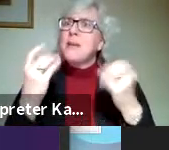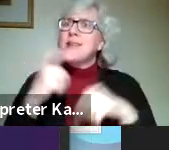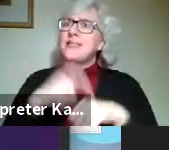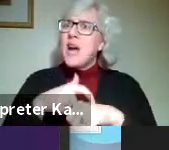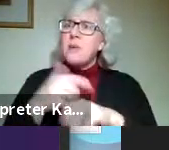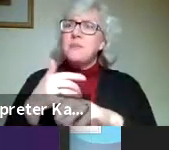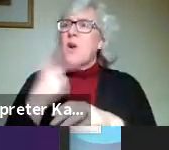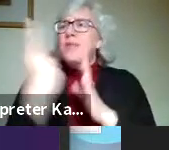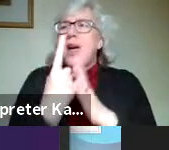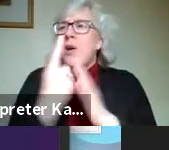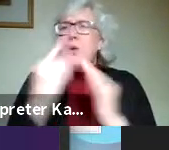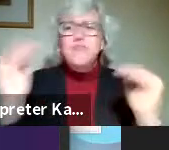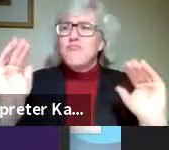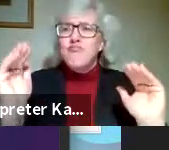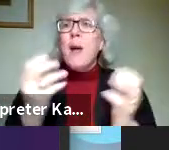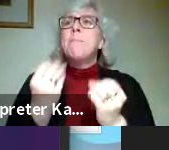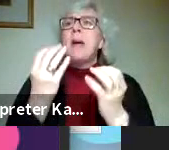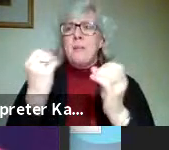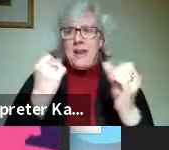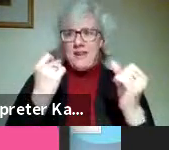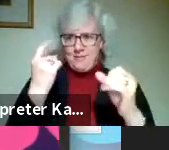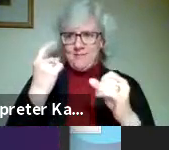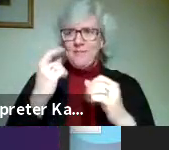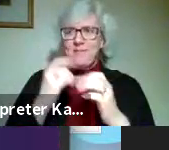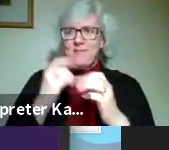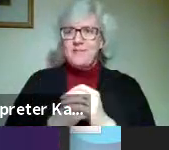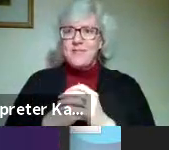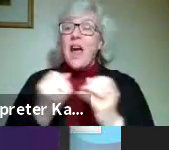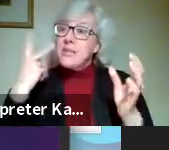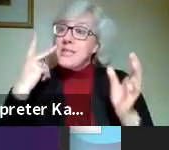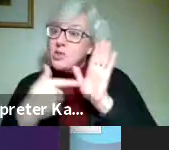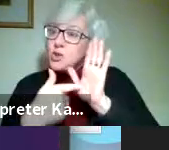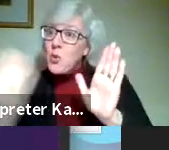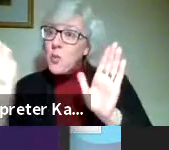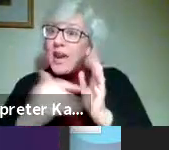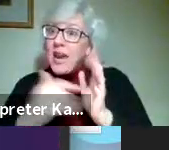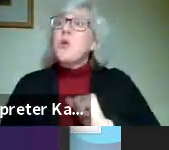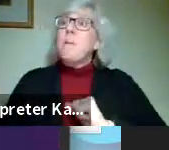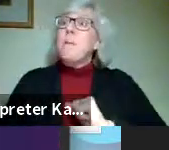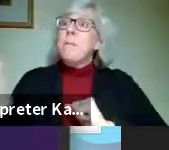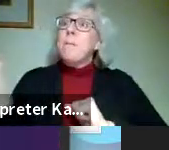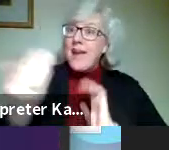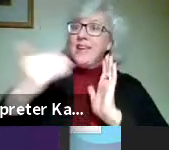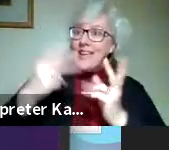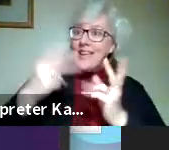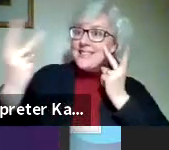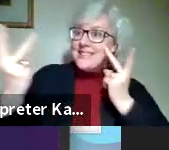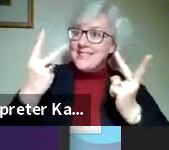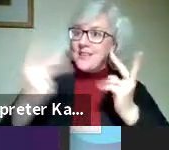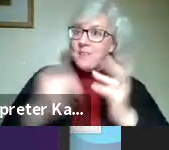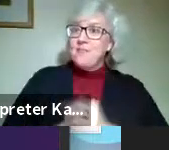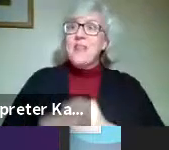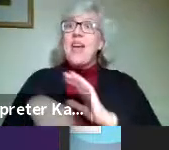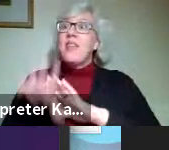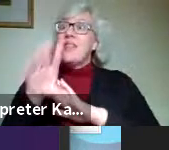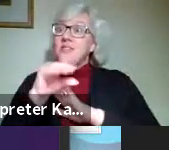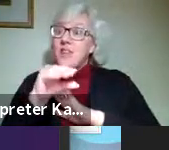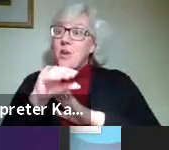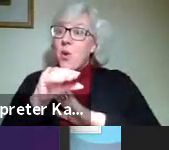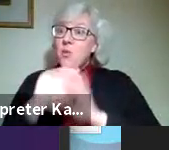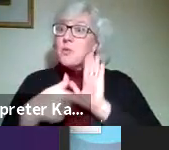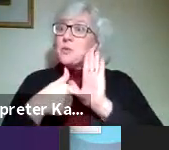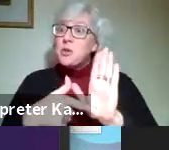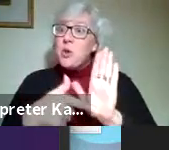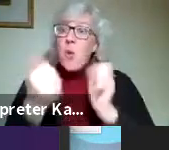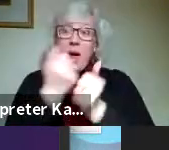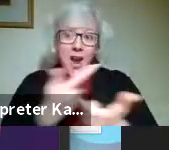us tonight. I want to show people also now how they can access this video. So this video will provide an archive of what you see